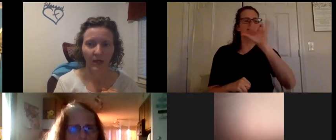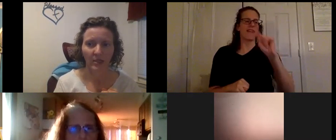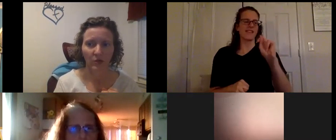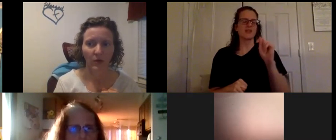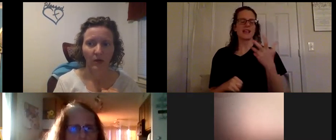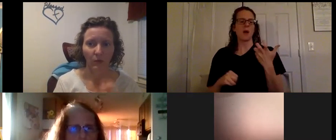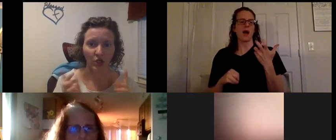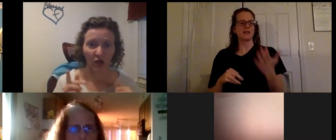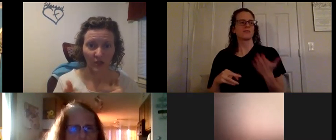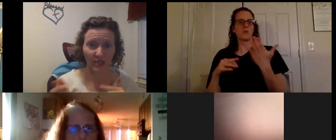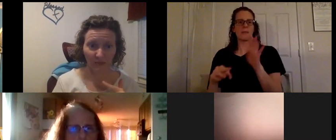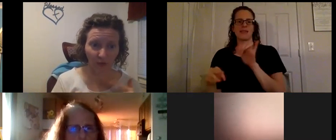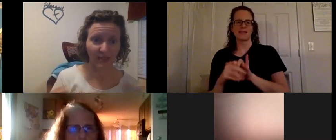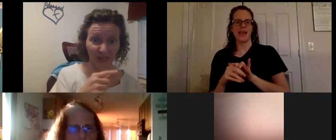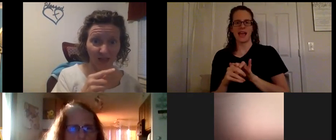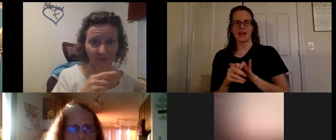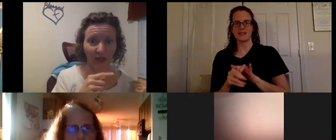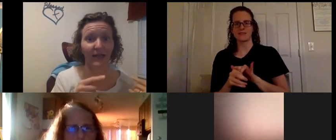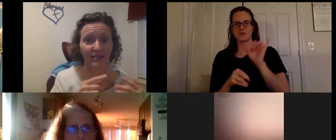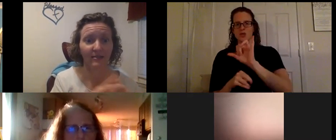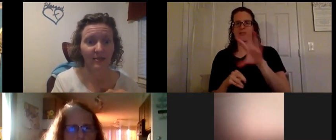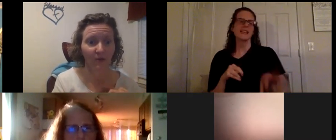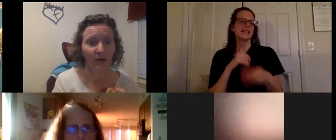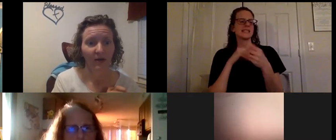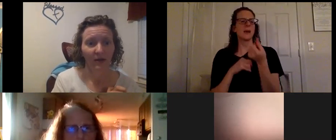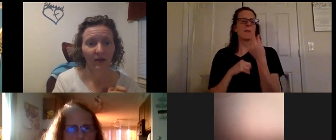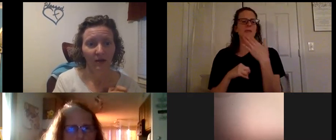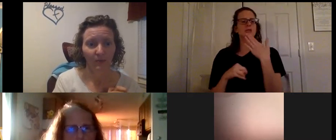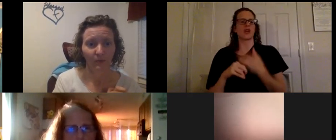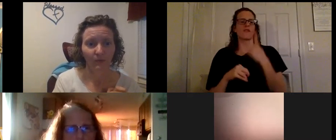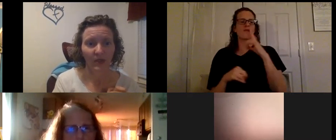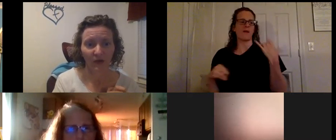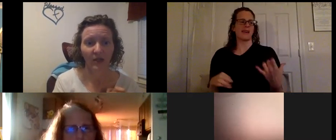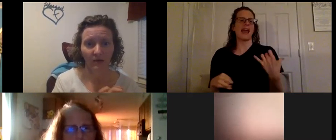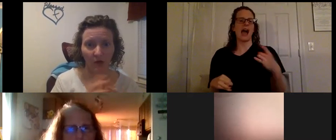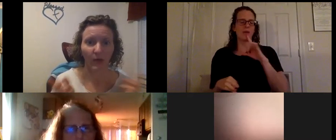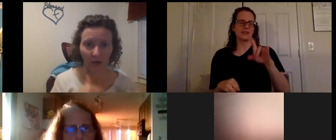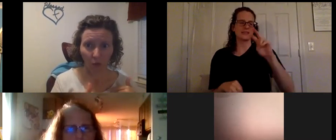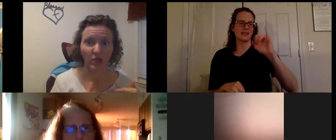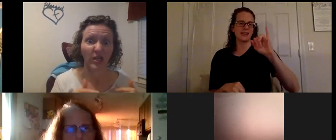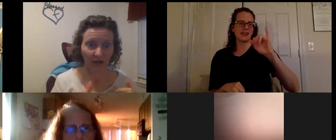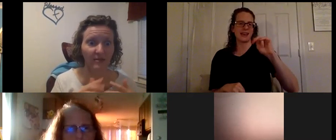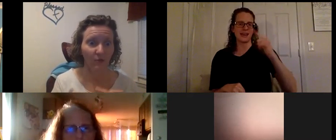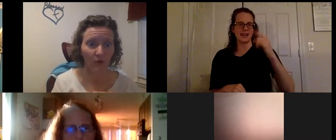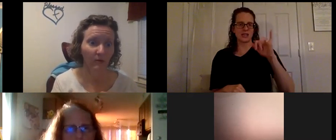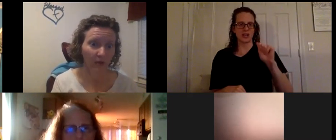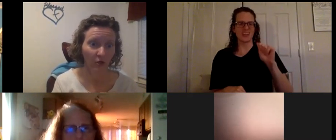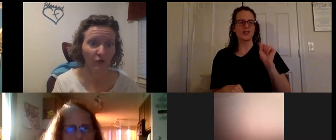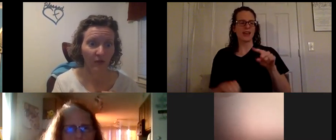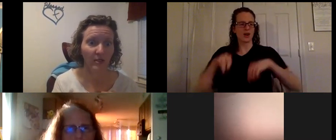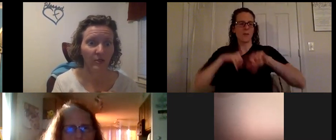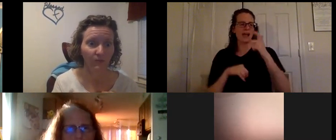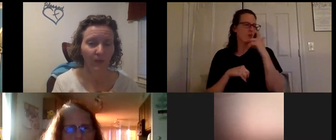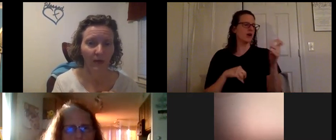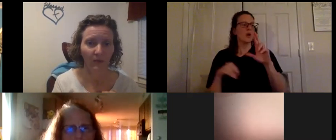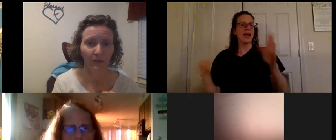that too. We shared our testimonies in that class. So definitely go back and watch that, or encourage